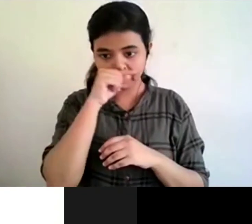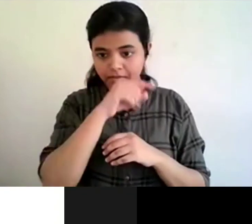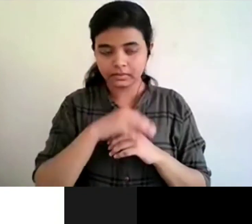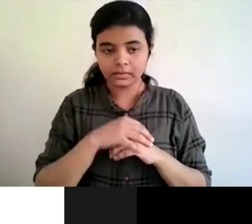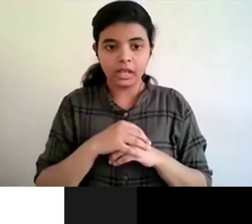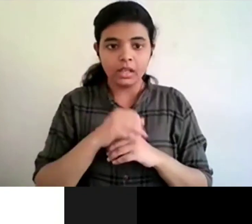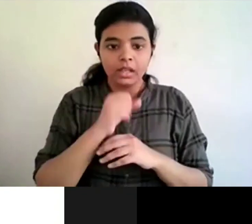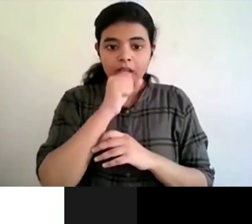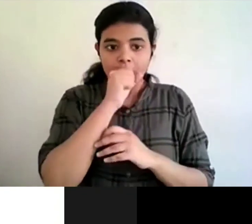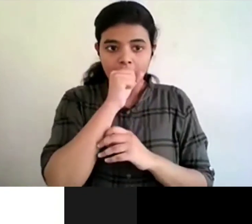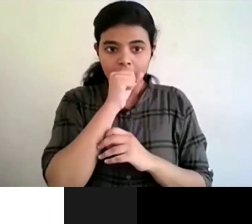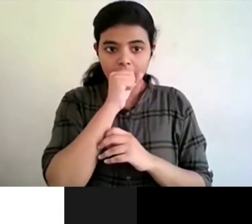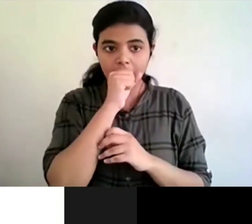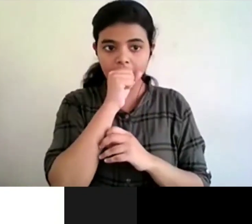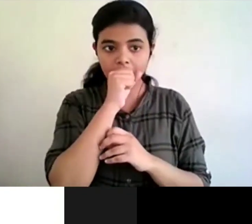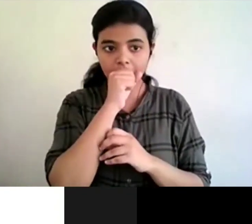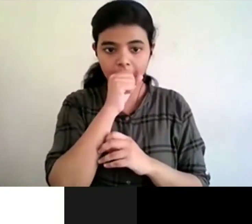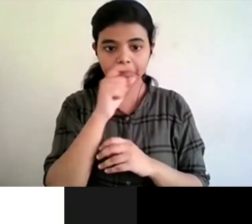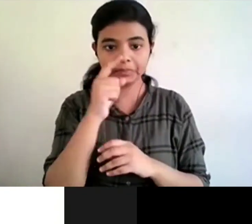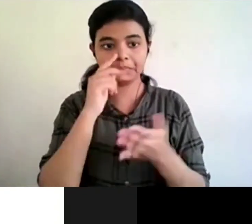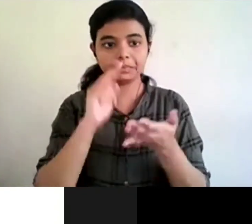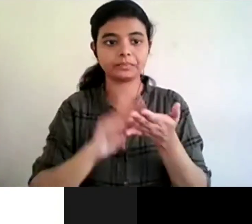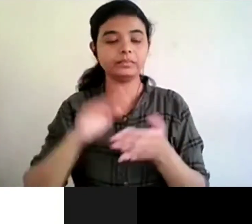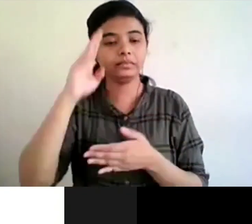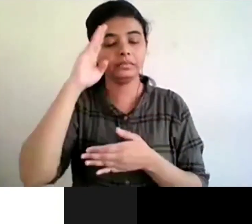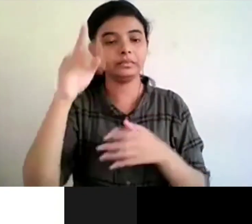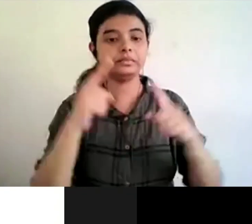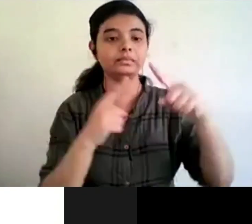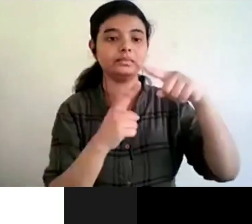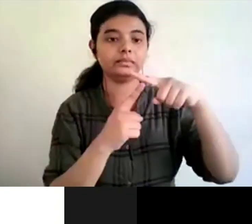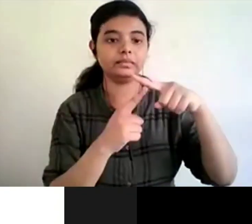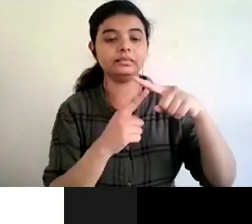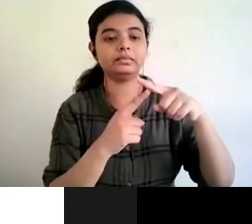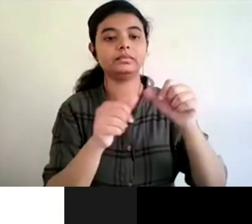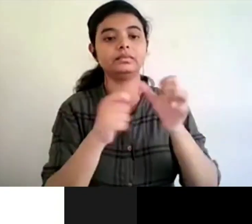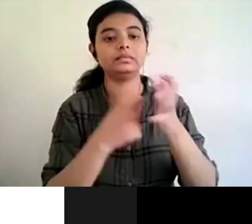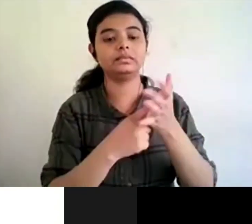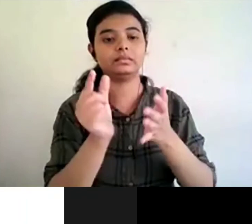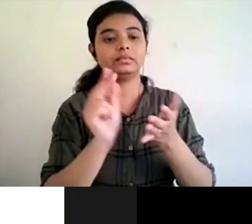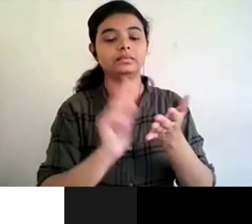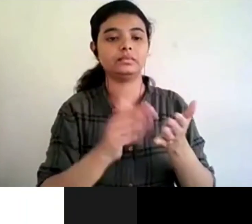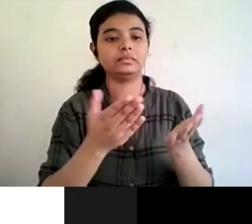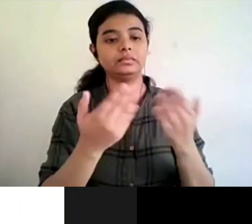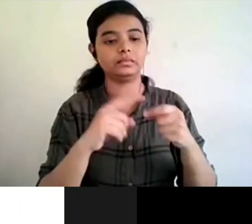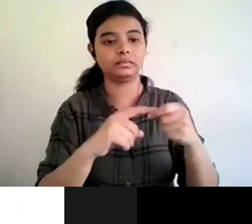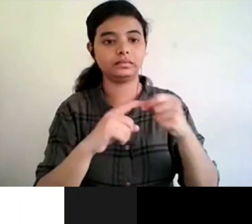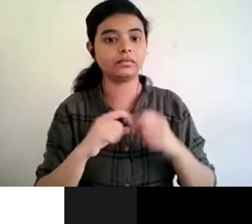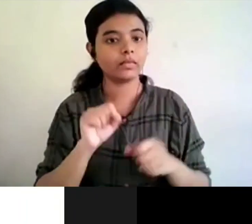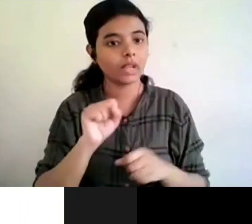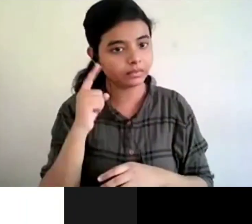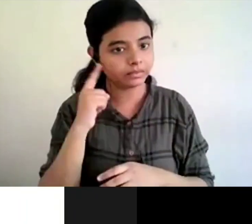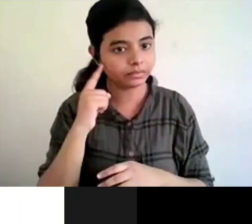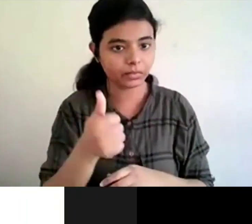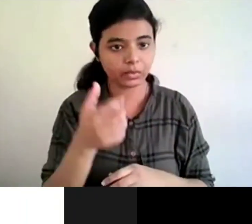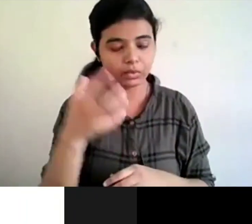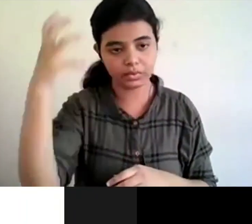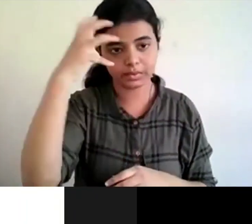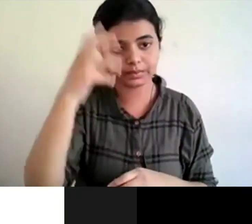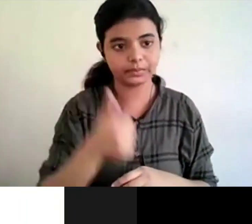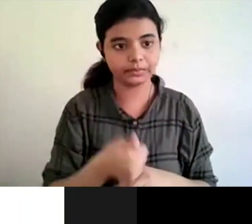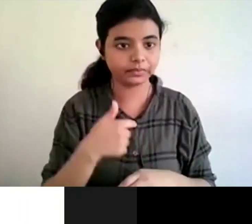hi taru please go ahead and ask a question yeah good afternoon sir uh hope i am audible yes